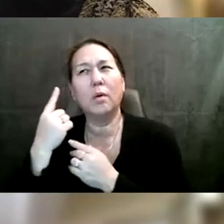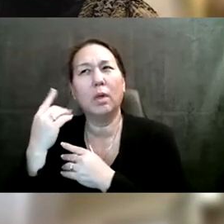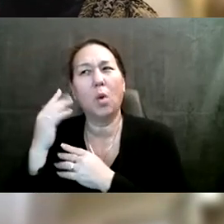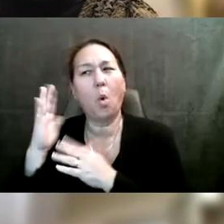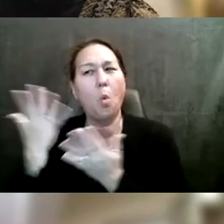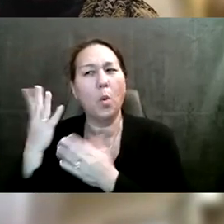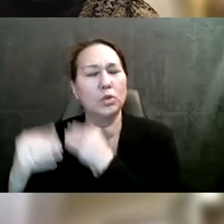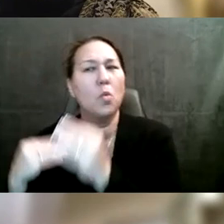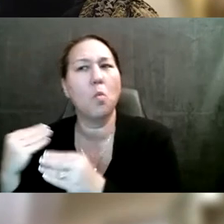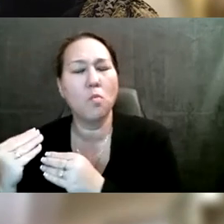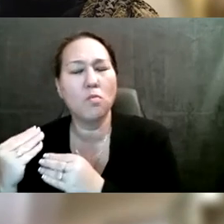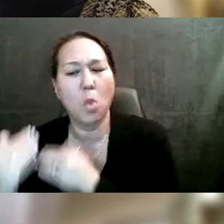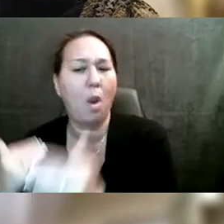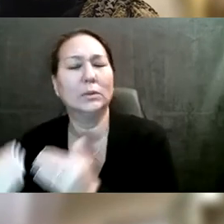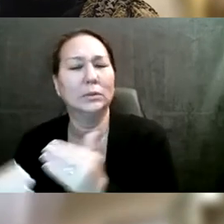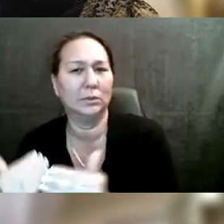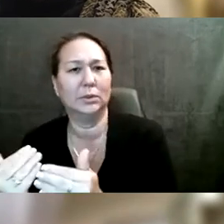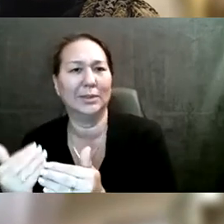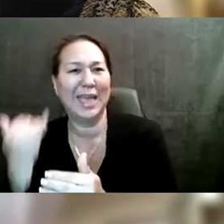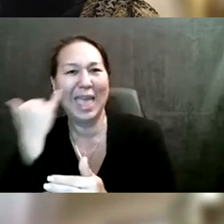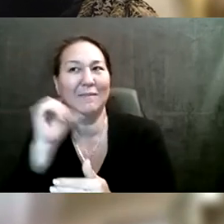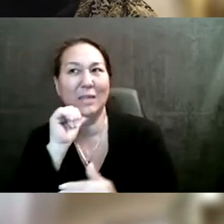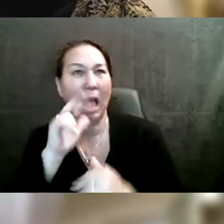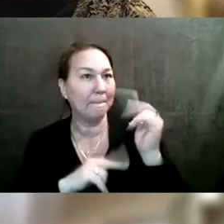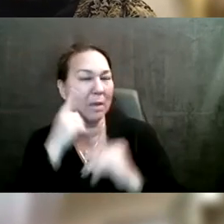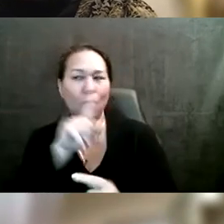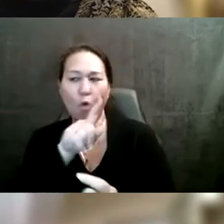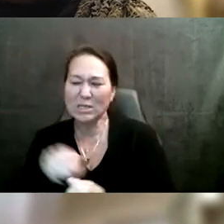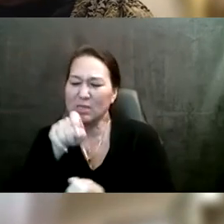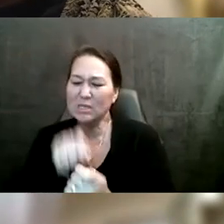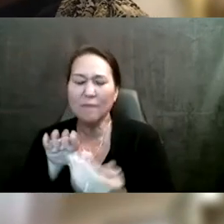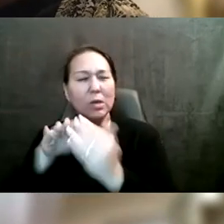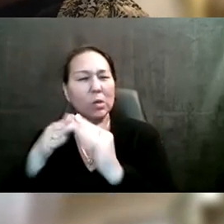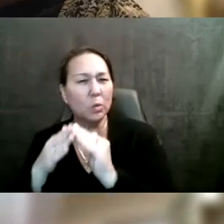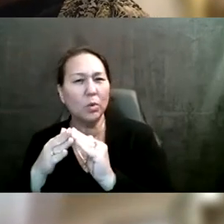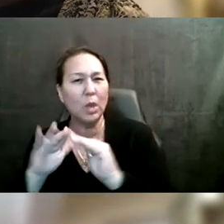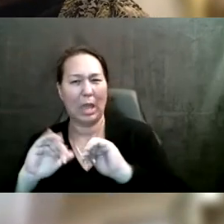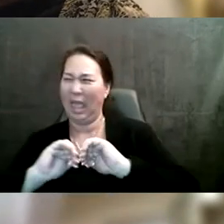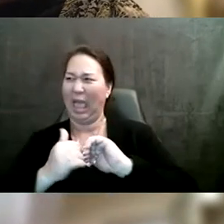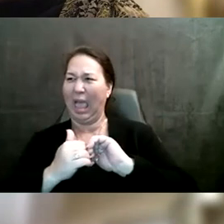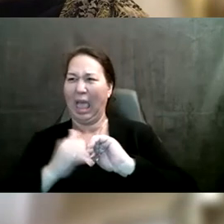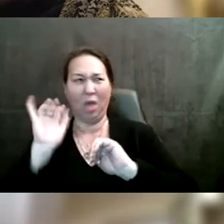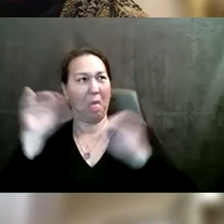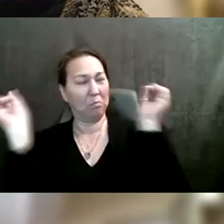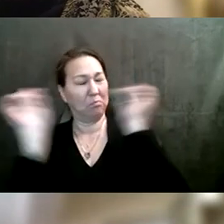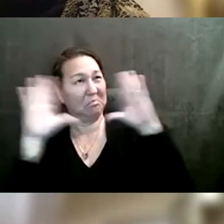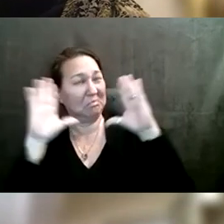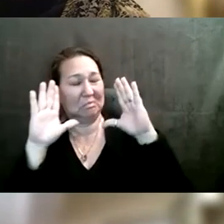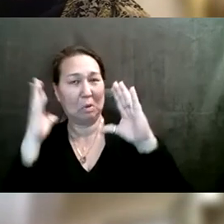specific, um, community. Um, so that'll be, that'll be interesting. Um,